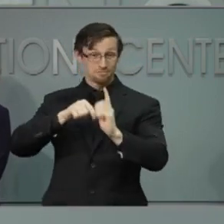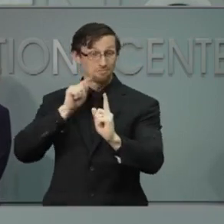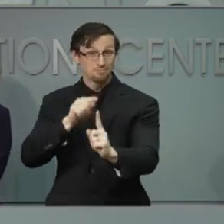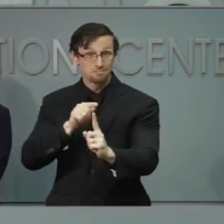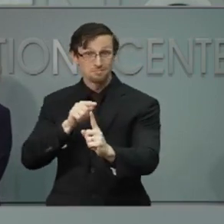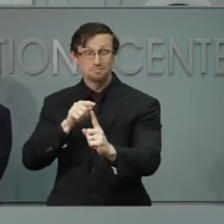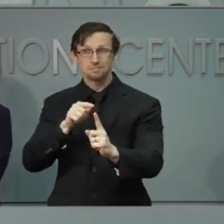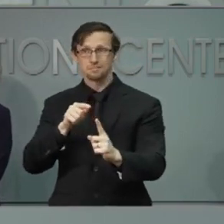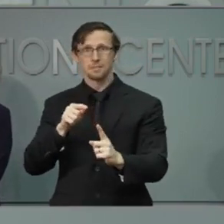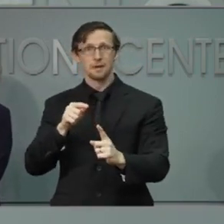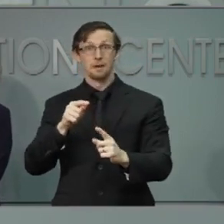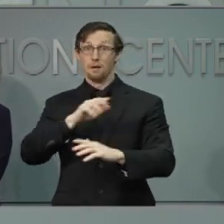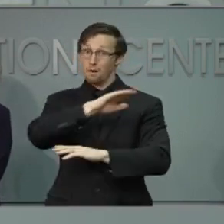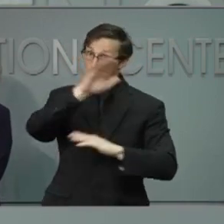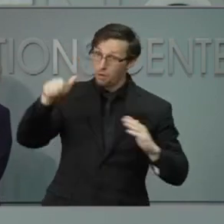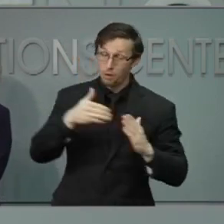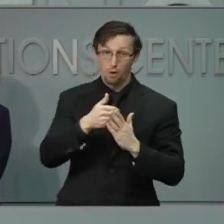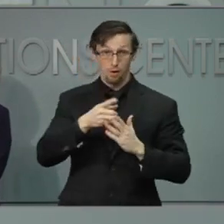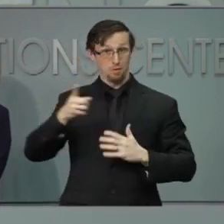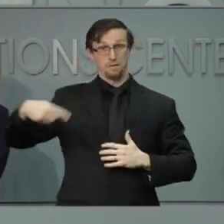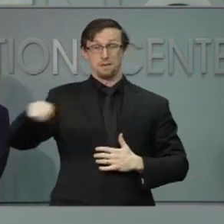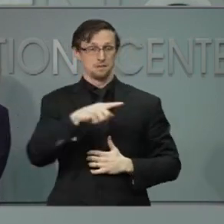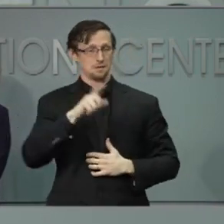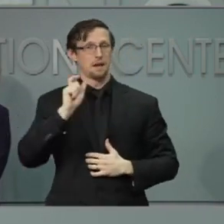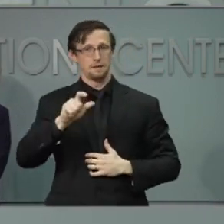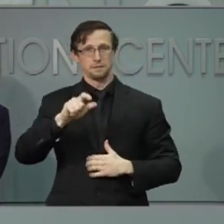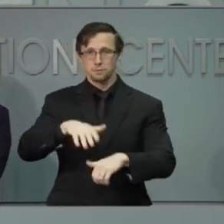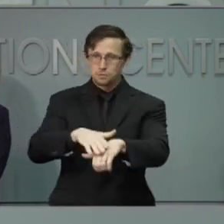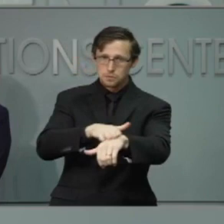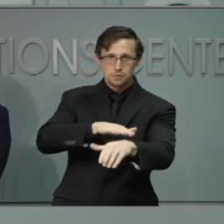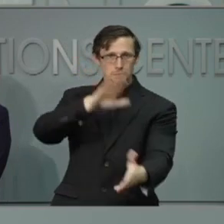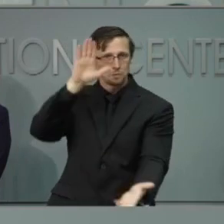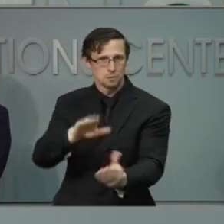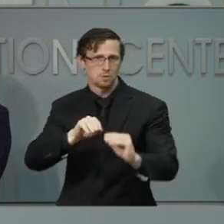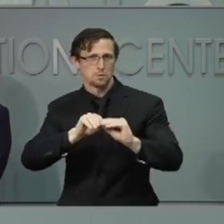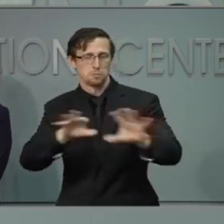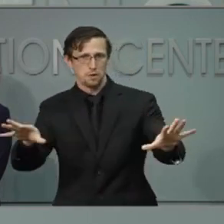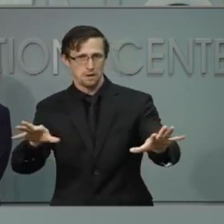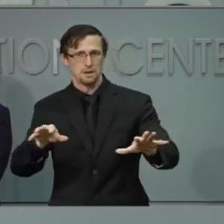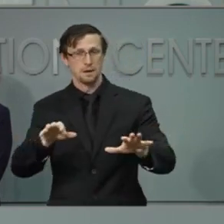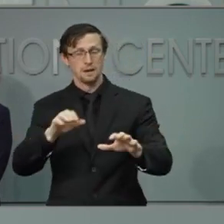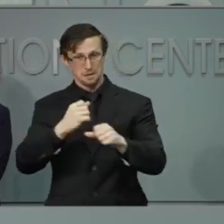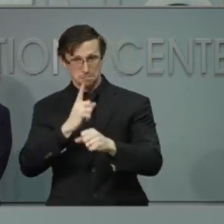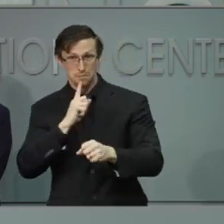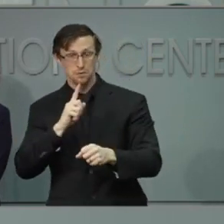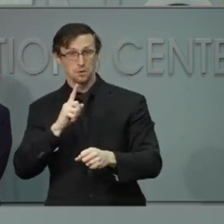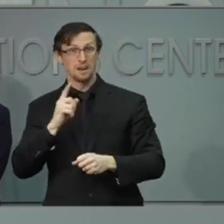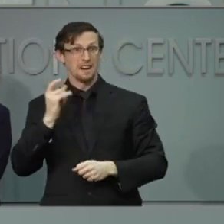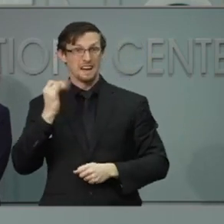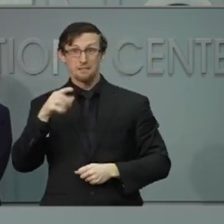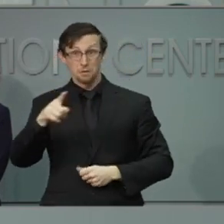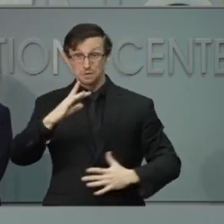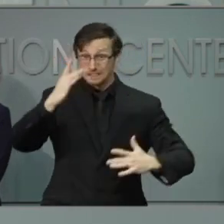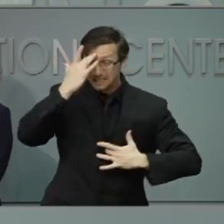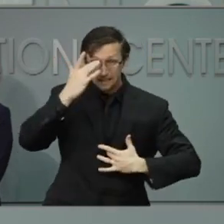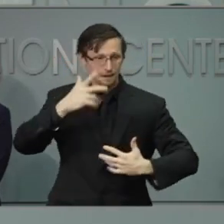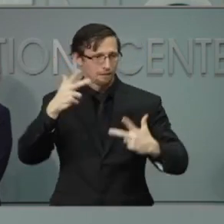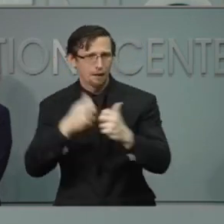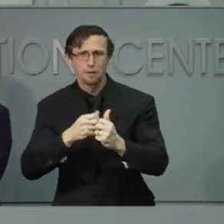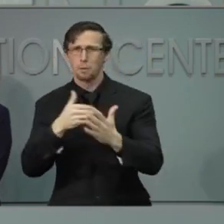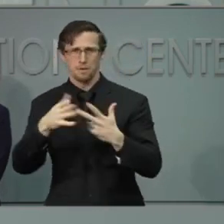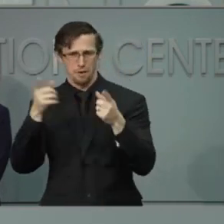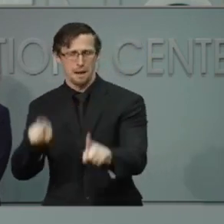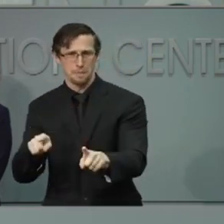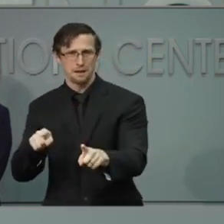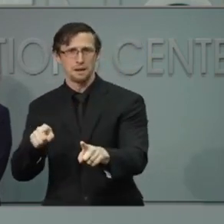together today to slow the spread, to do the things that we need to. So everyone has a doctor and a nurse and a bed there for them